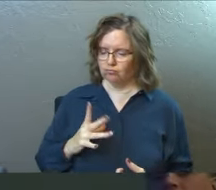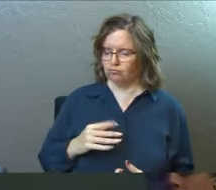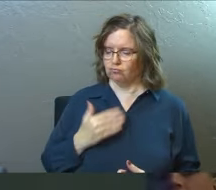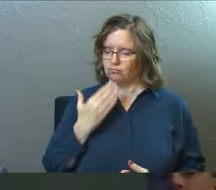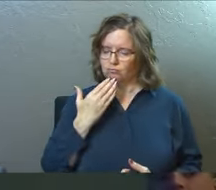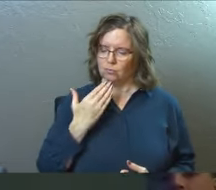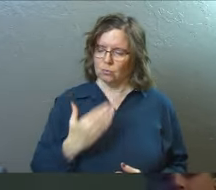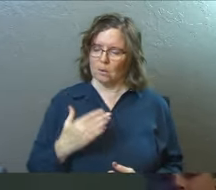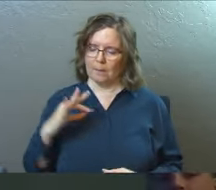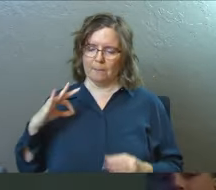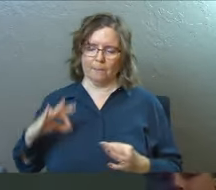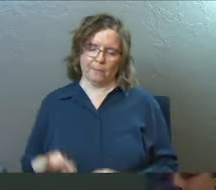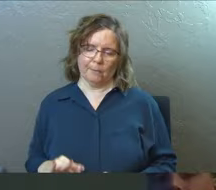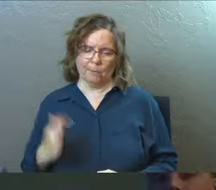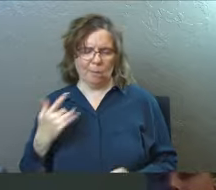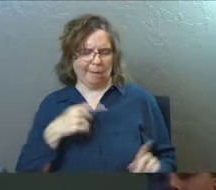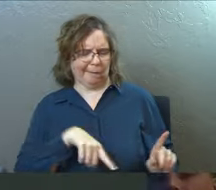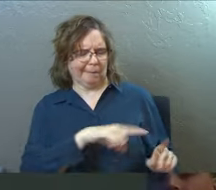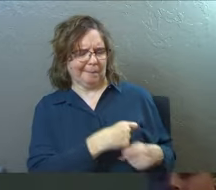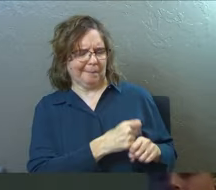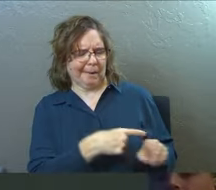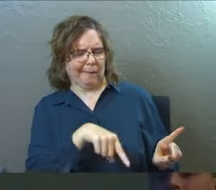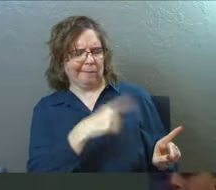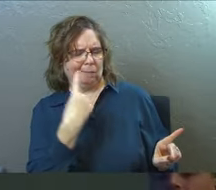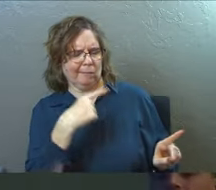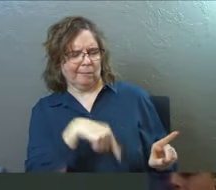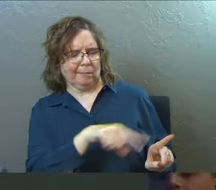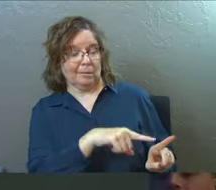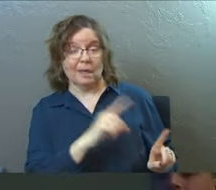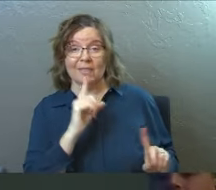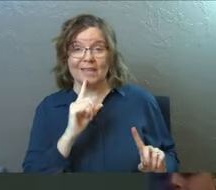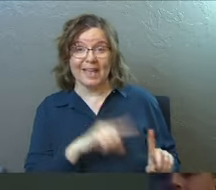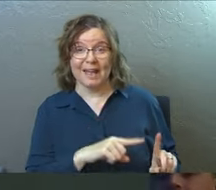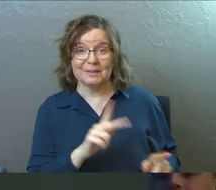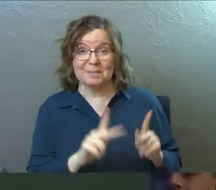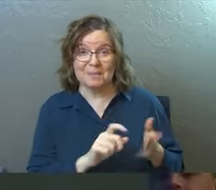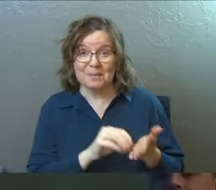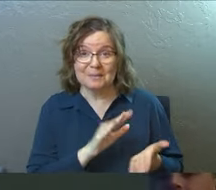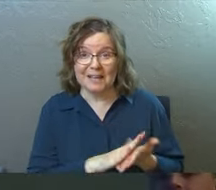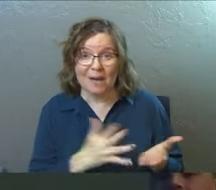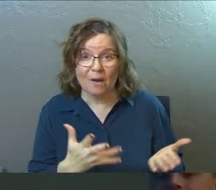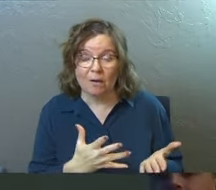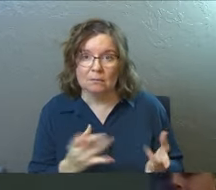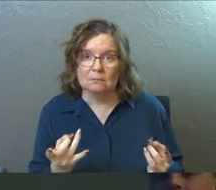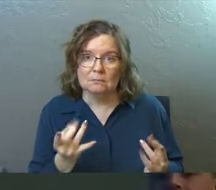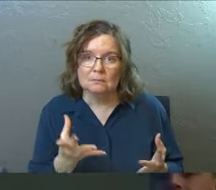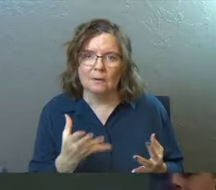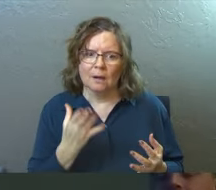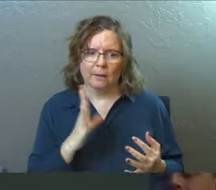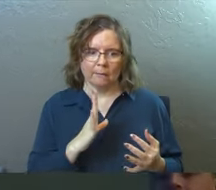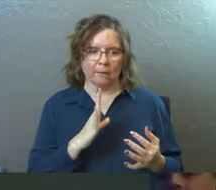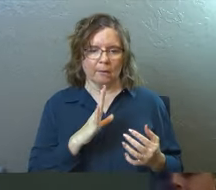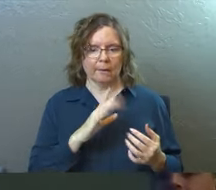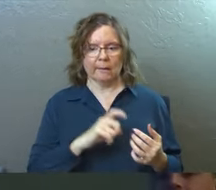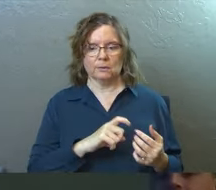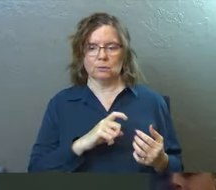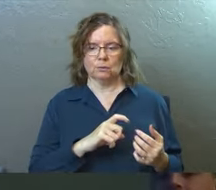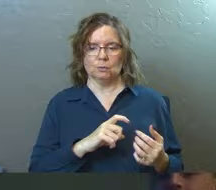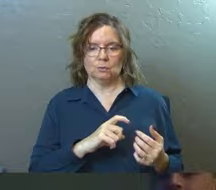and we're so perfect, why did God even make them? And the answer that they wrote down was God had to